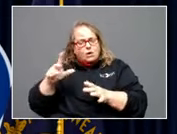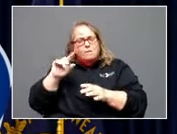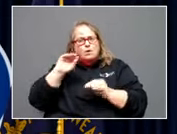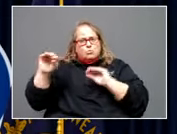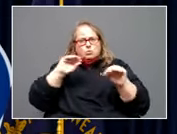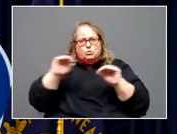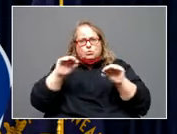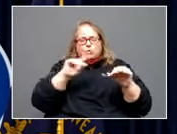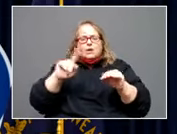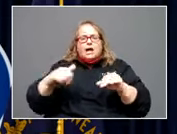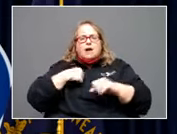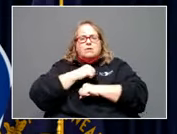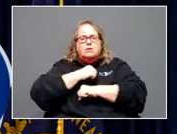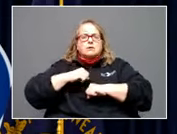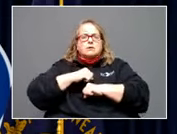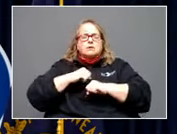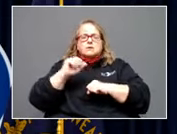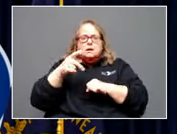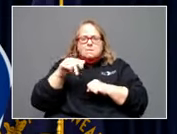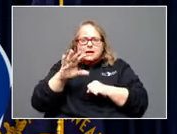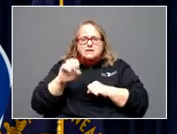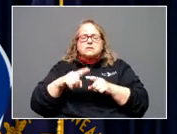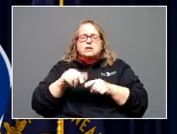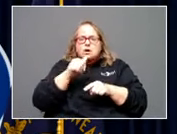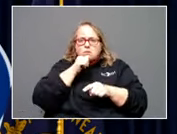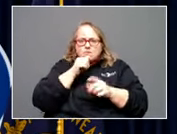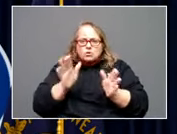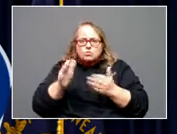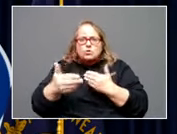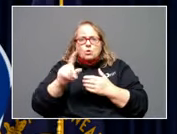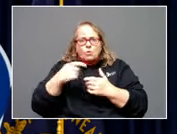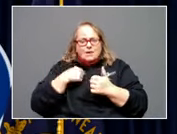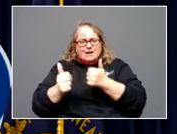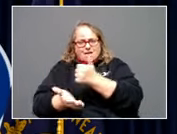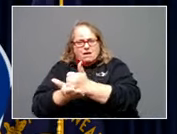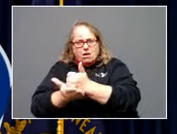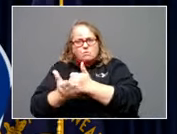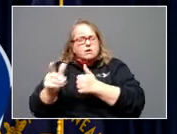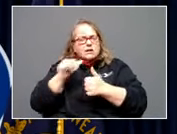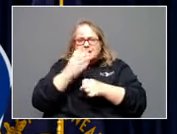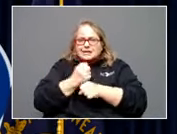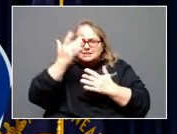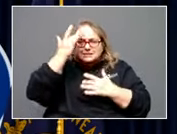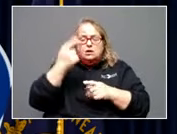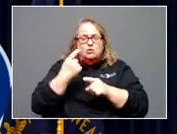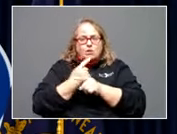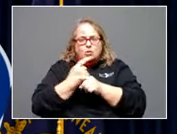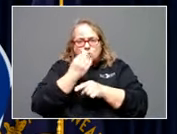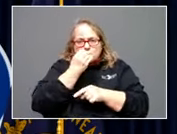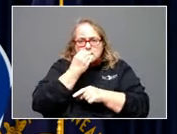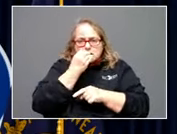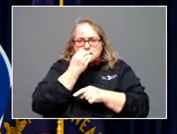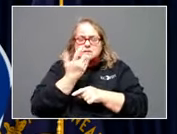space. And they have a private room and where we can truly help with regular meals and counseling,